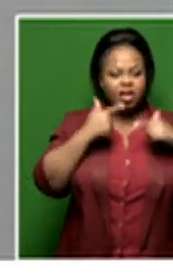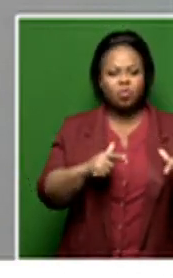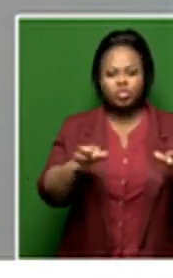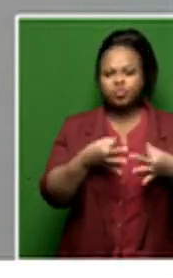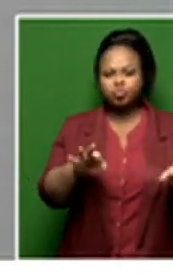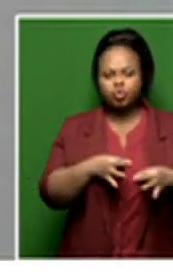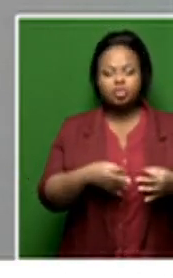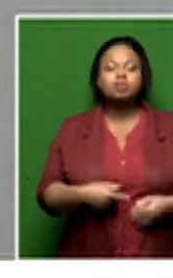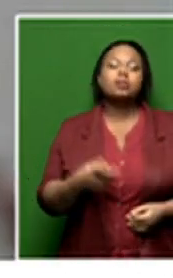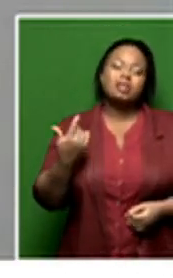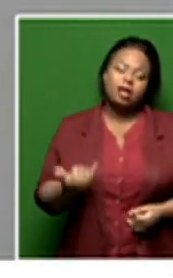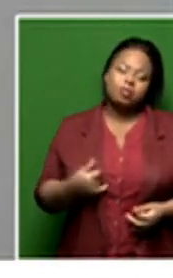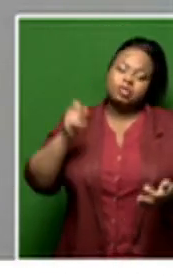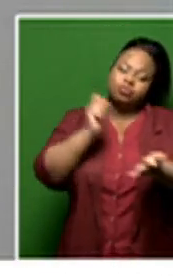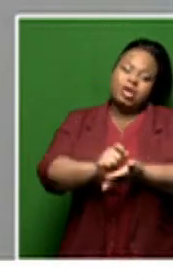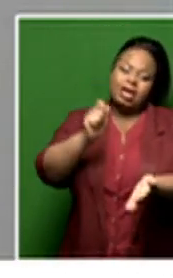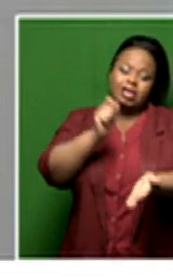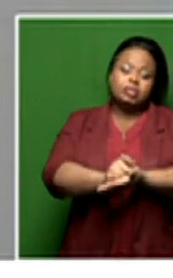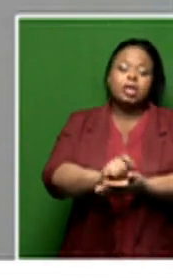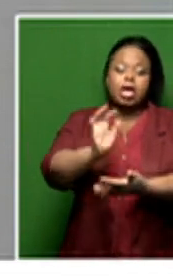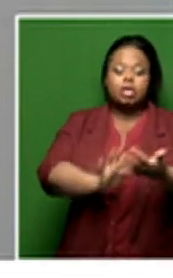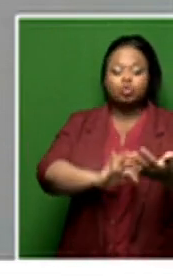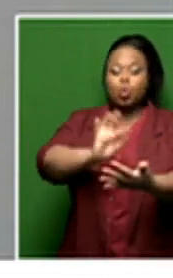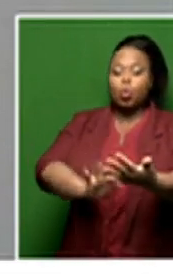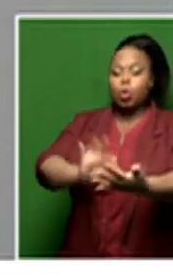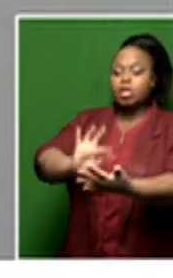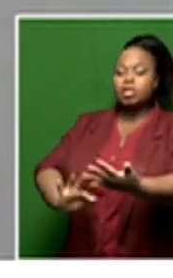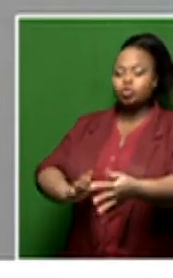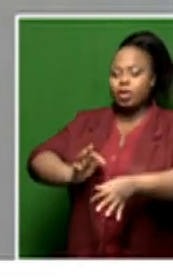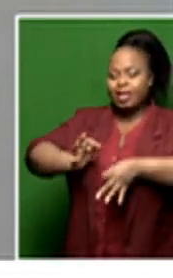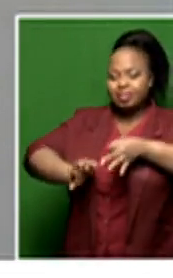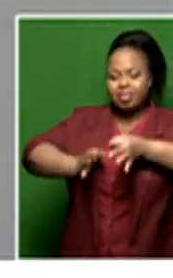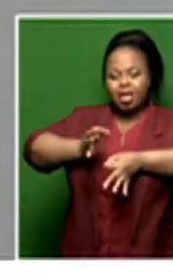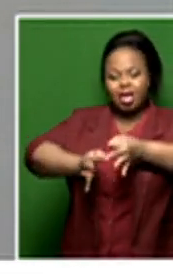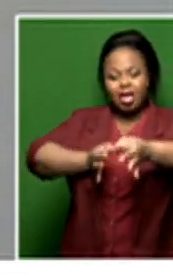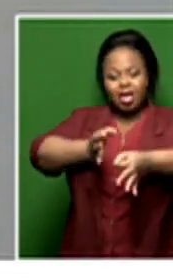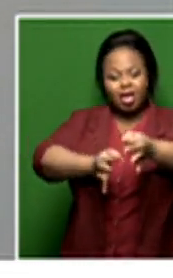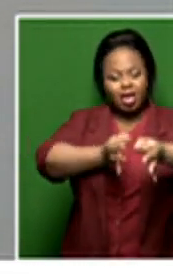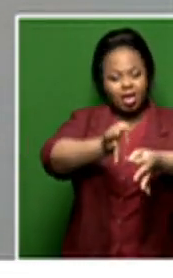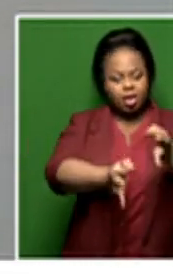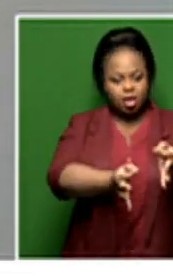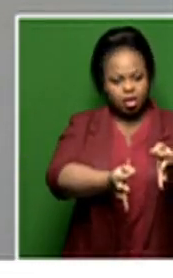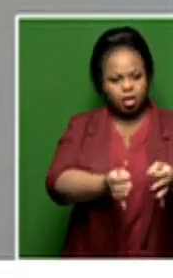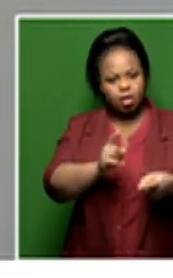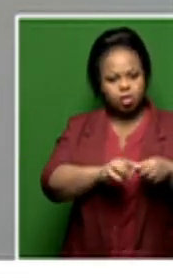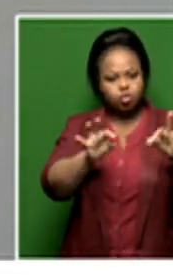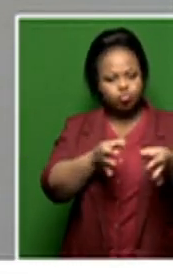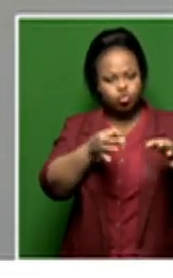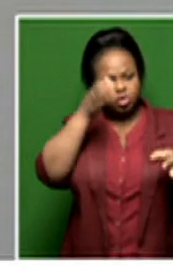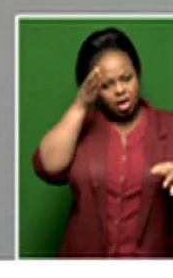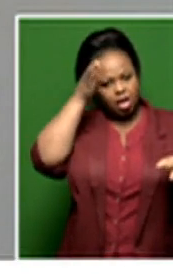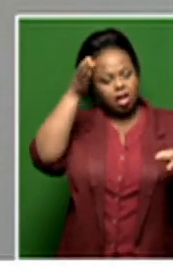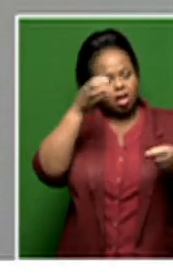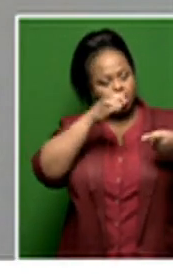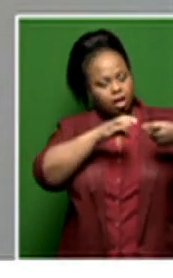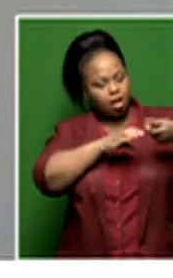he had to write an essay to explain how certain musical concepts should